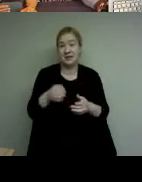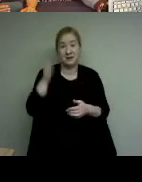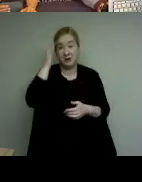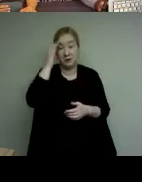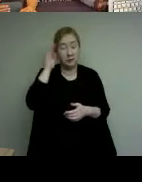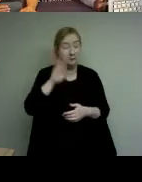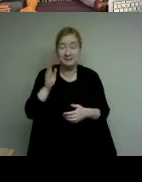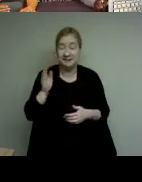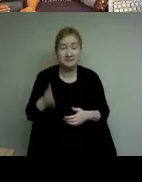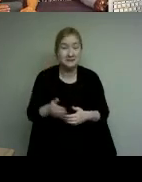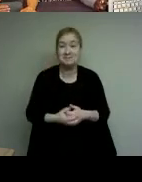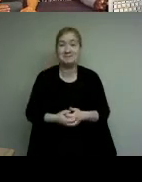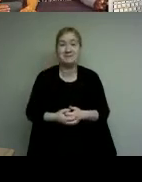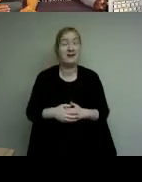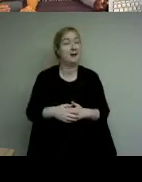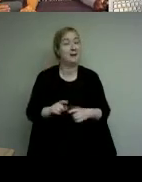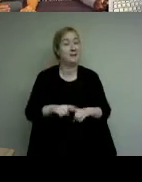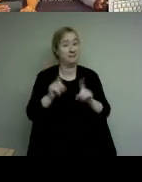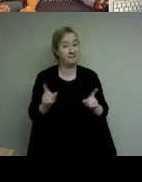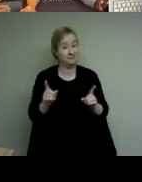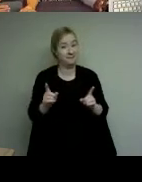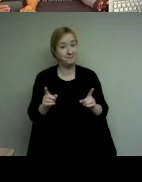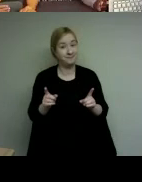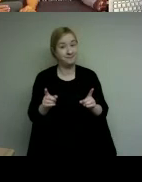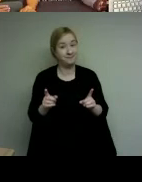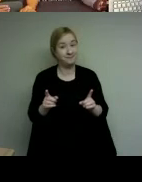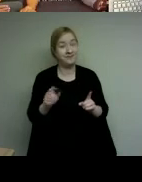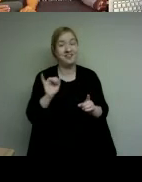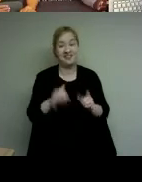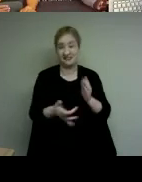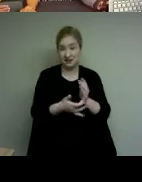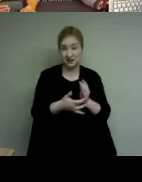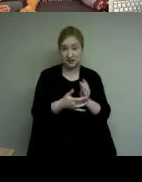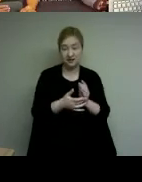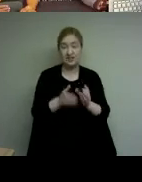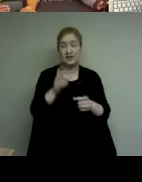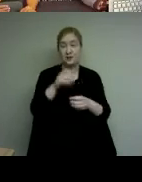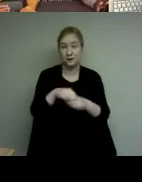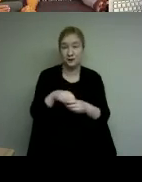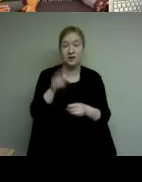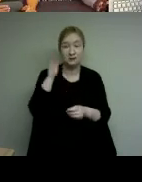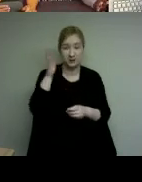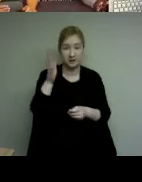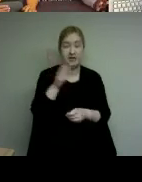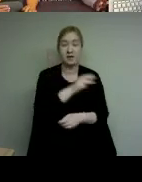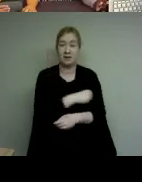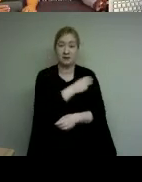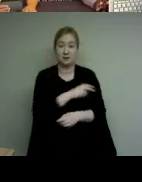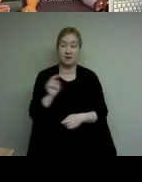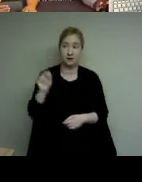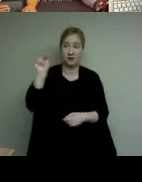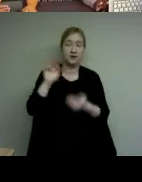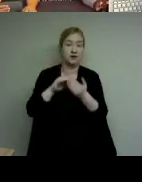young indigenous minds however by bringing this technology into these northern medical communities it may help